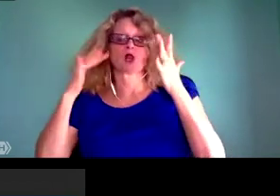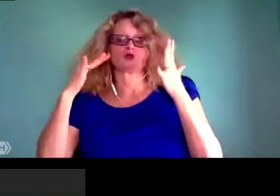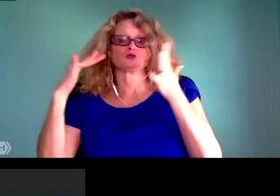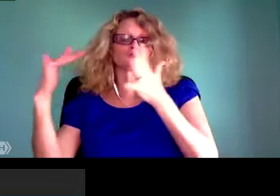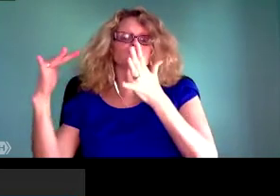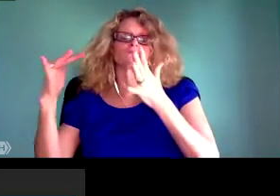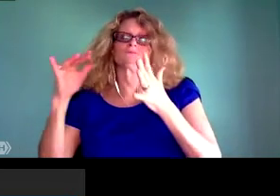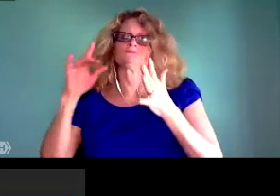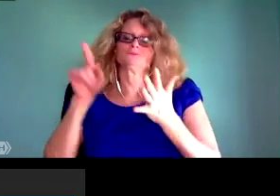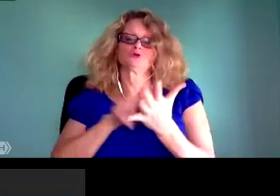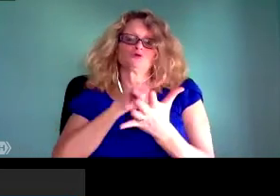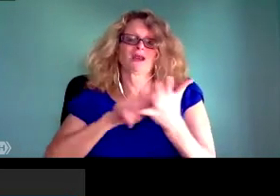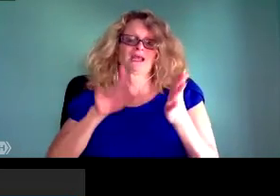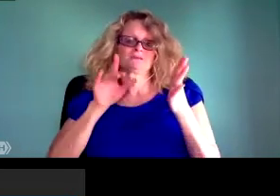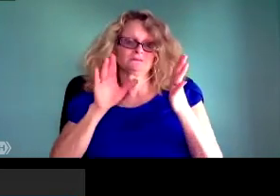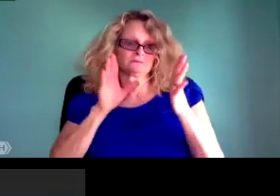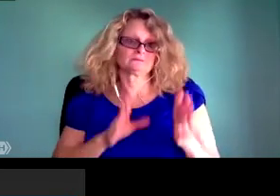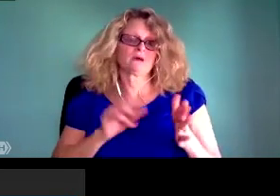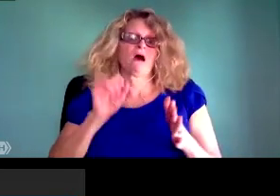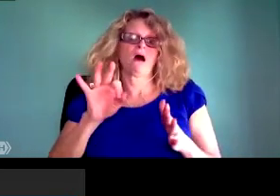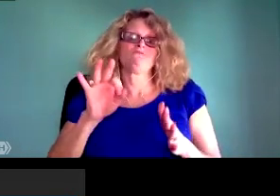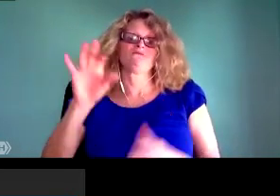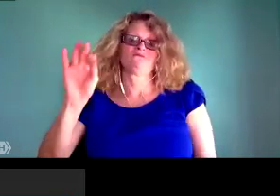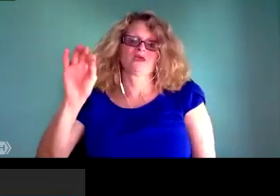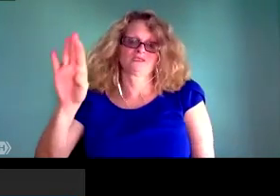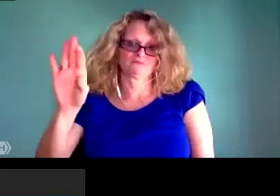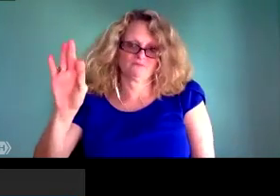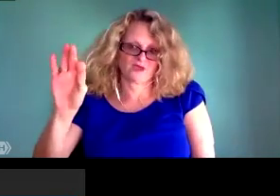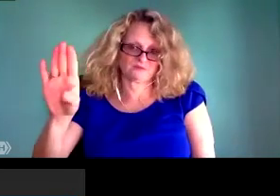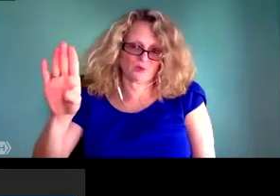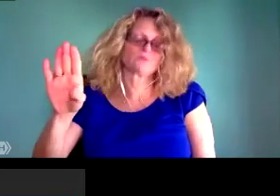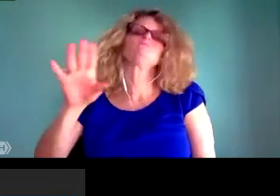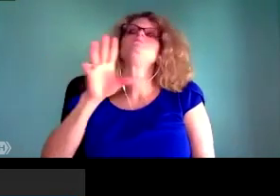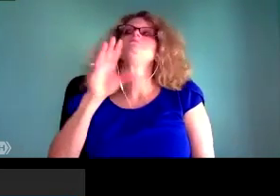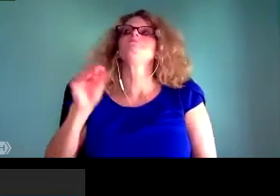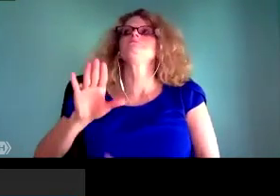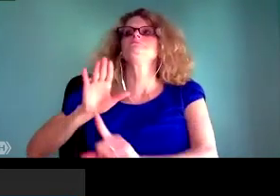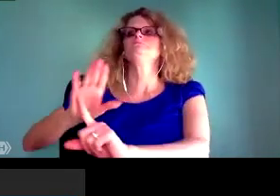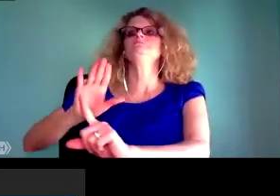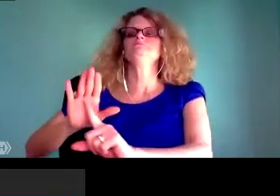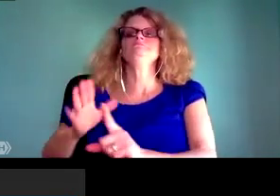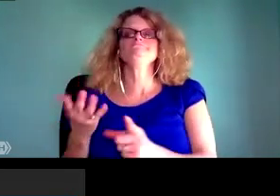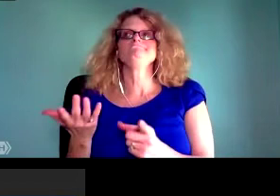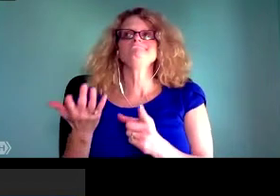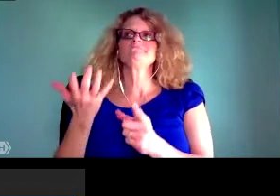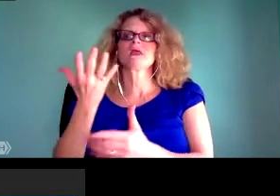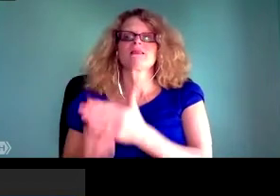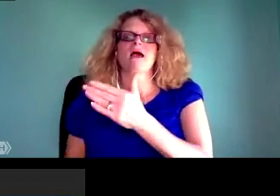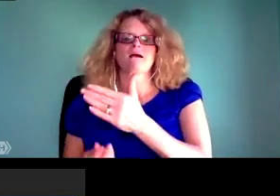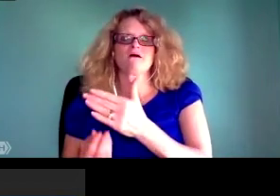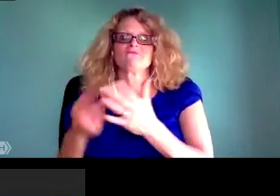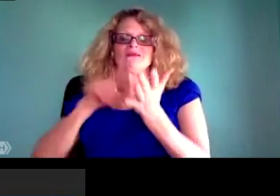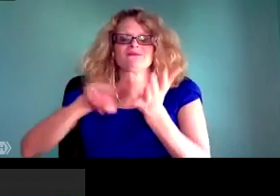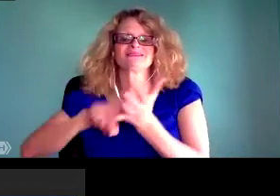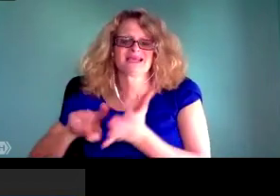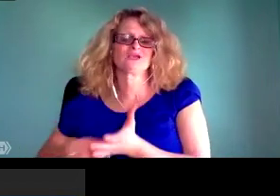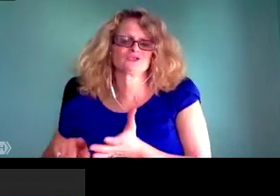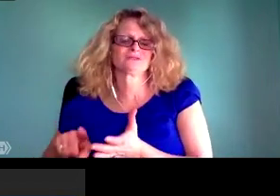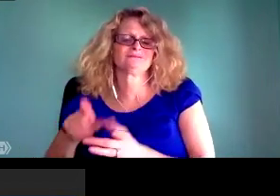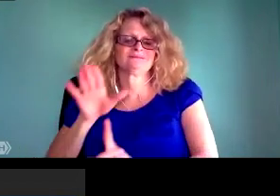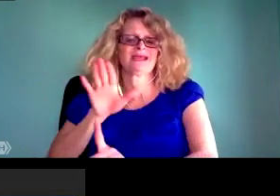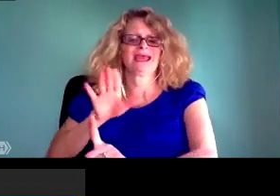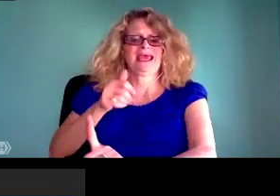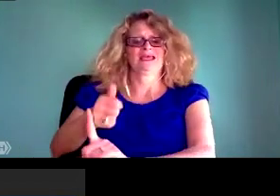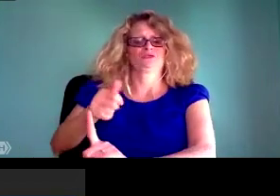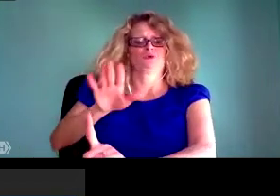and human rights violations and civil rights violations. And, of course, many journalists writing